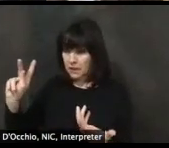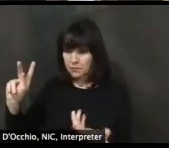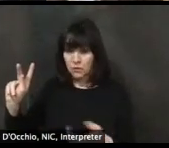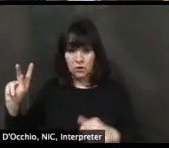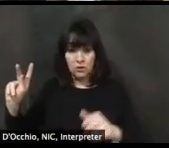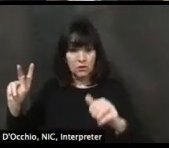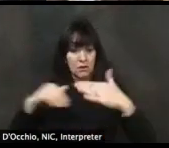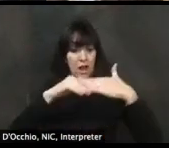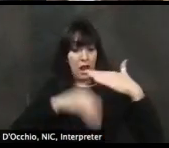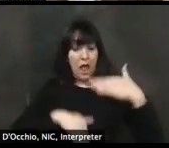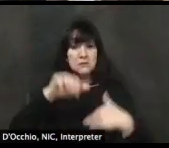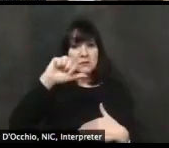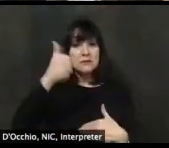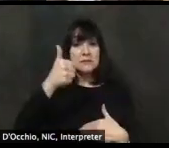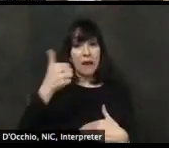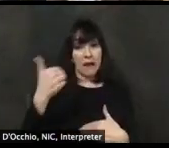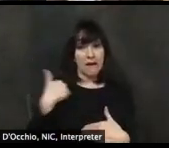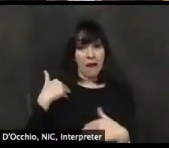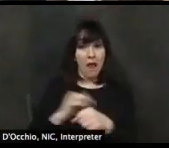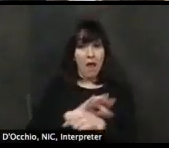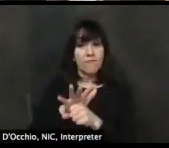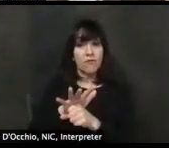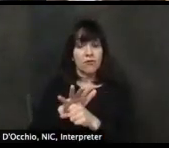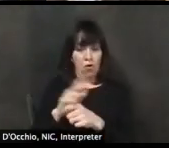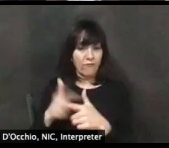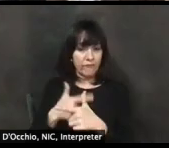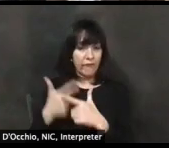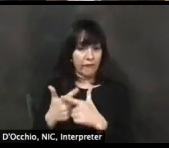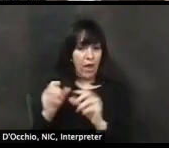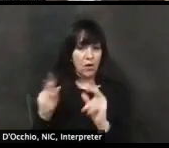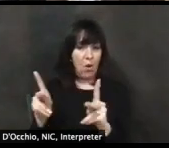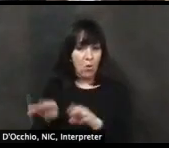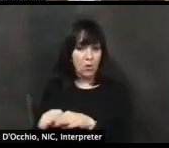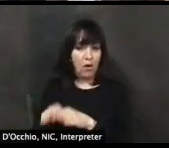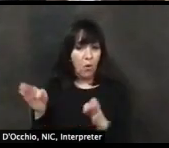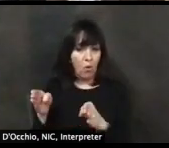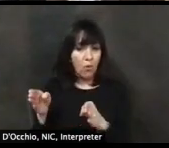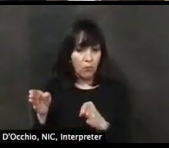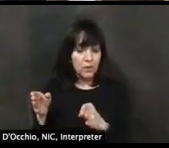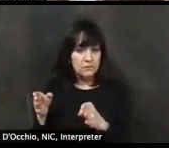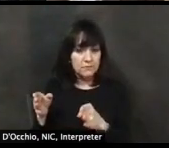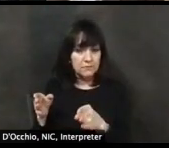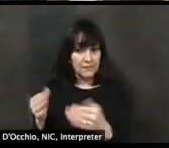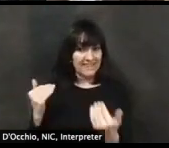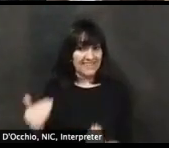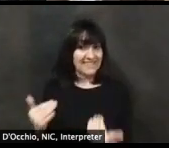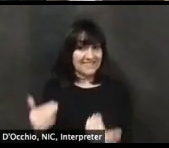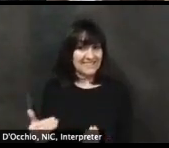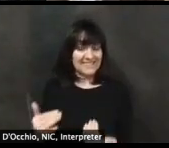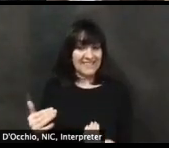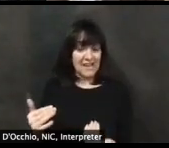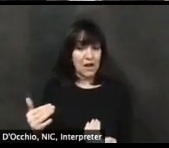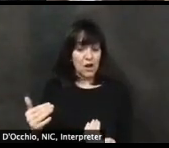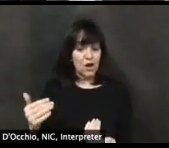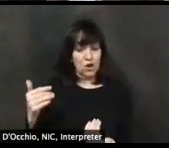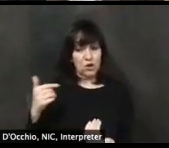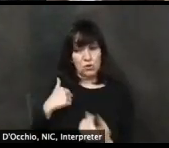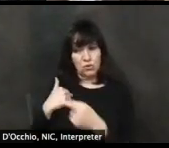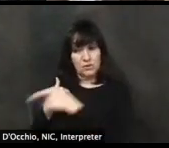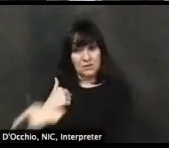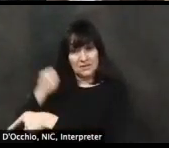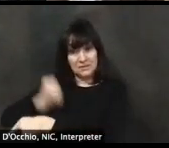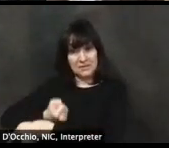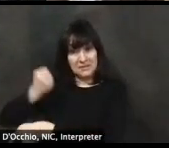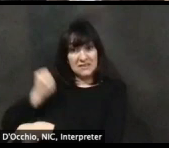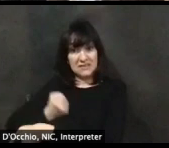virus. Um, right now, I think we're around 20%. Um, we were up at as high as 32% at